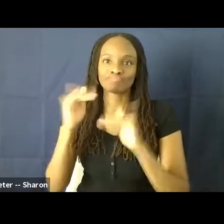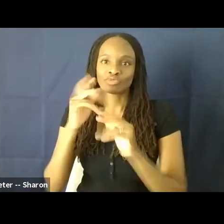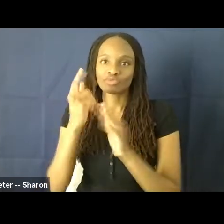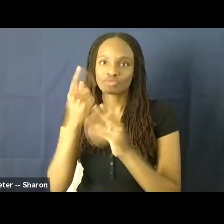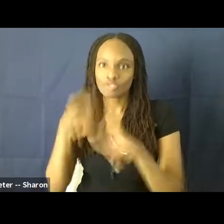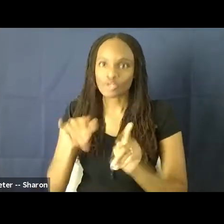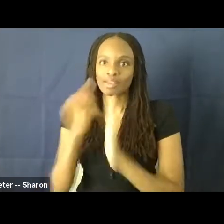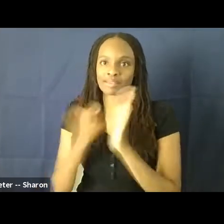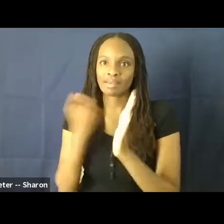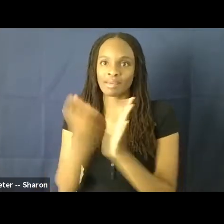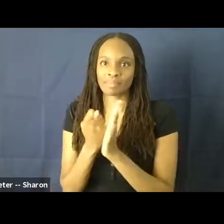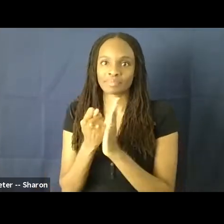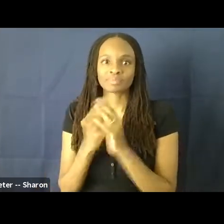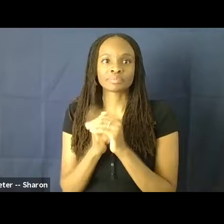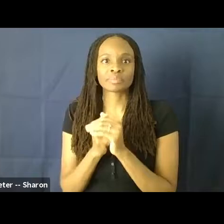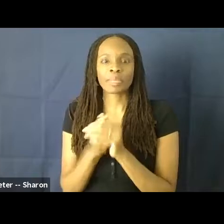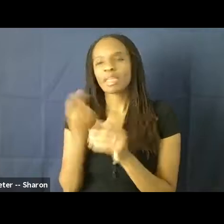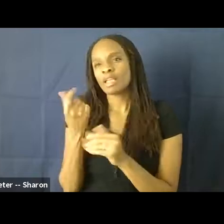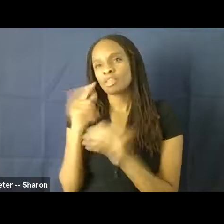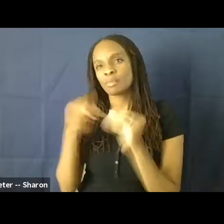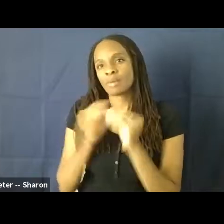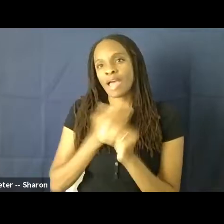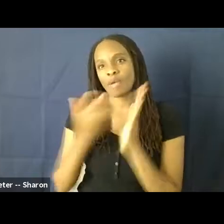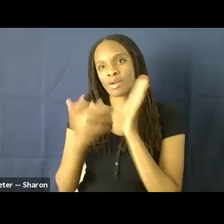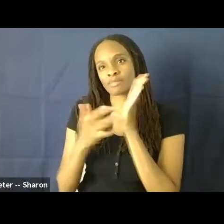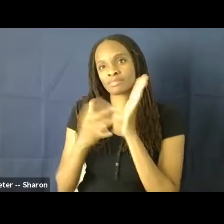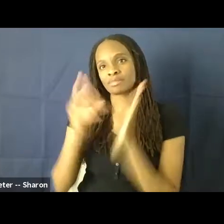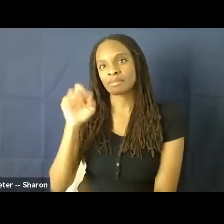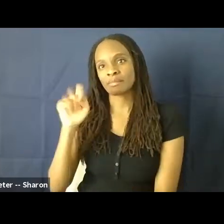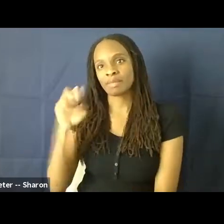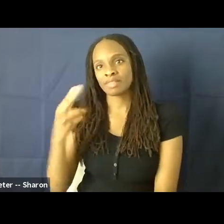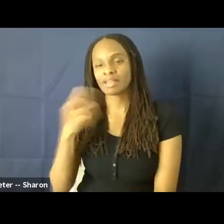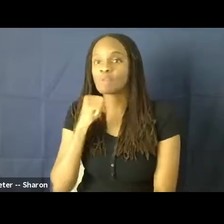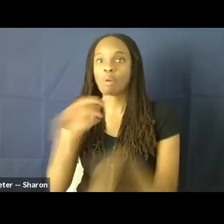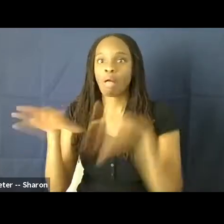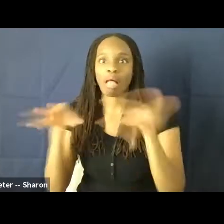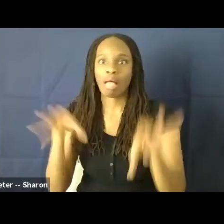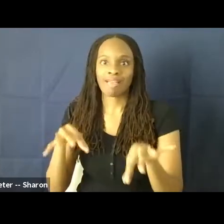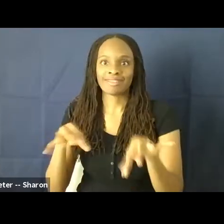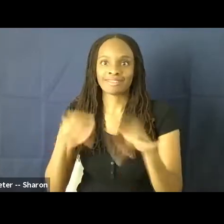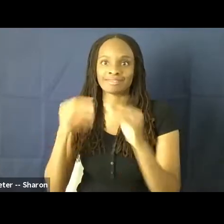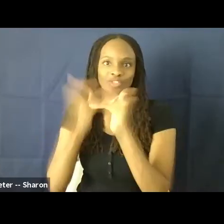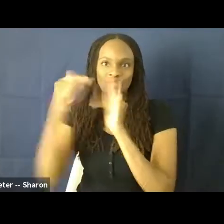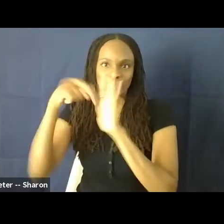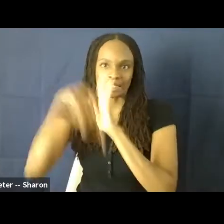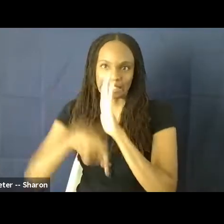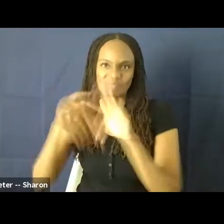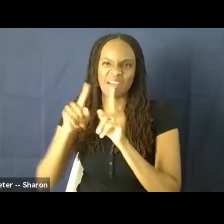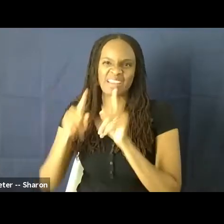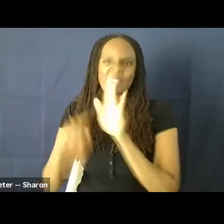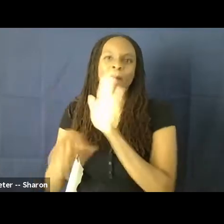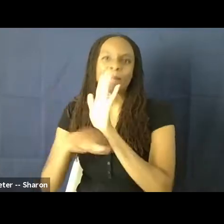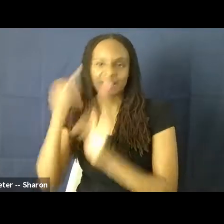So a little bit about our methodology, I won't go too deeply into it, but just to give you a basic idea. We have a team